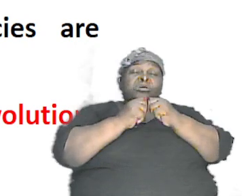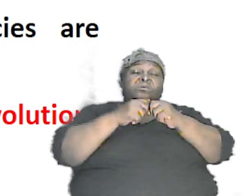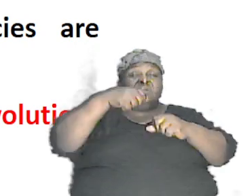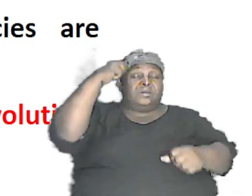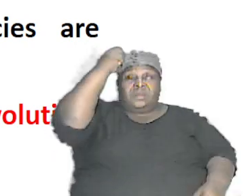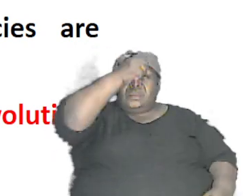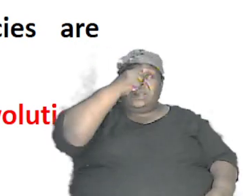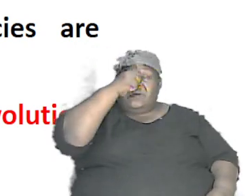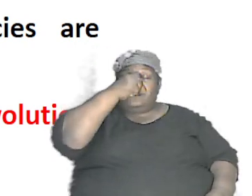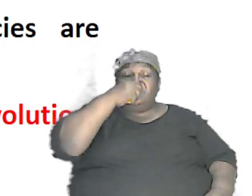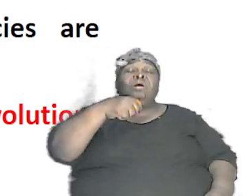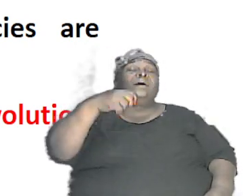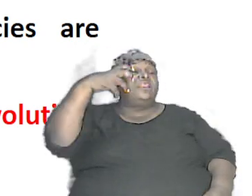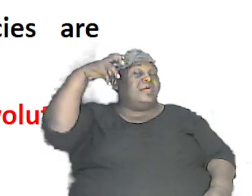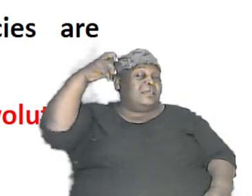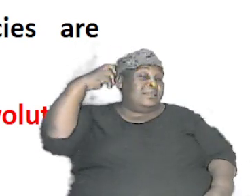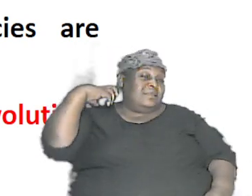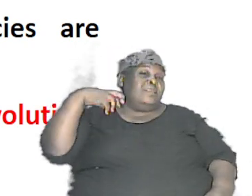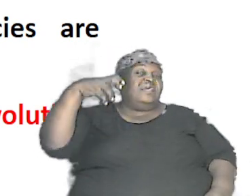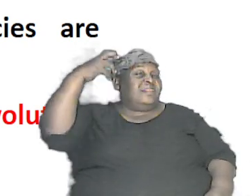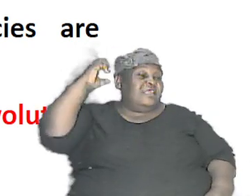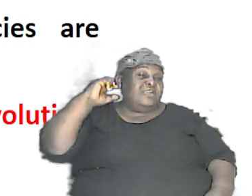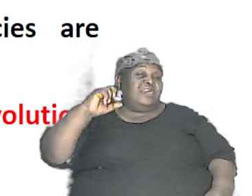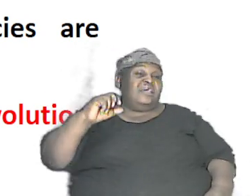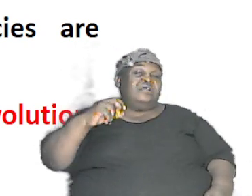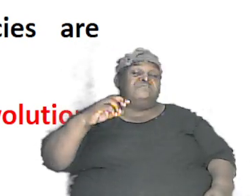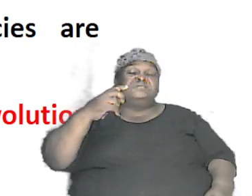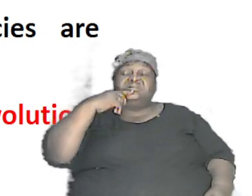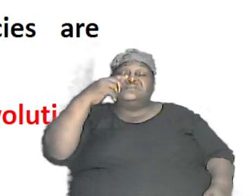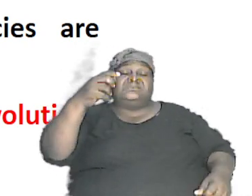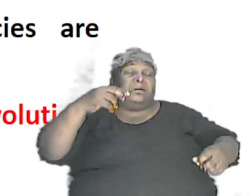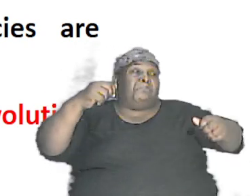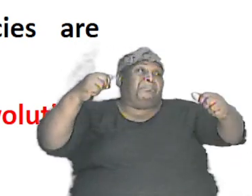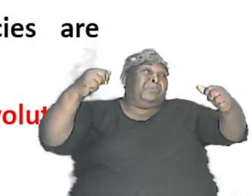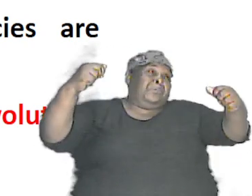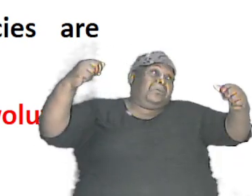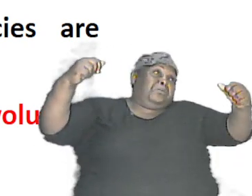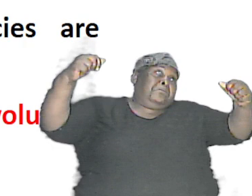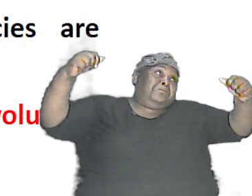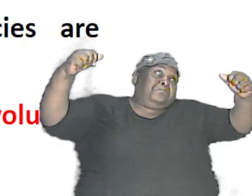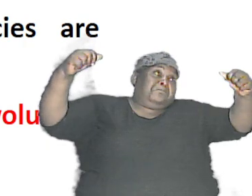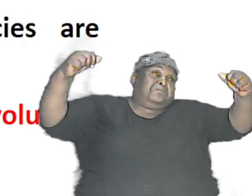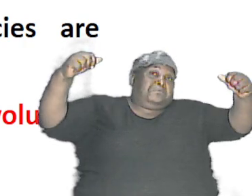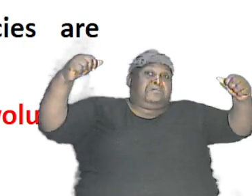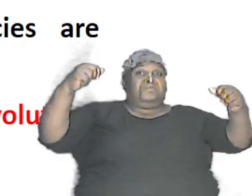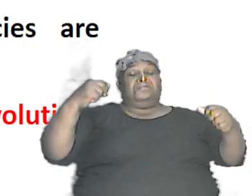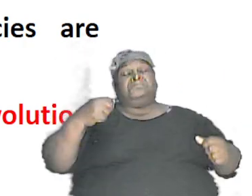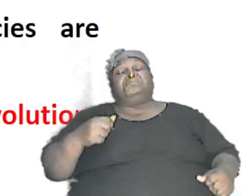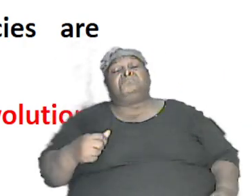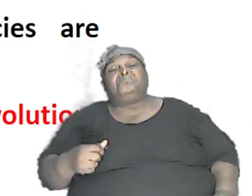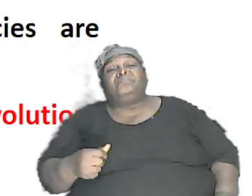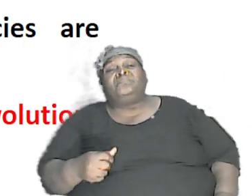of lion which they consider big or massive and that kind of thing you would breed the